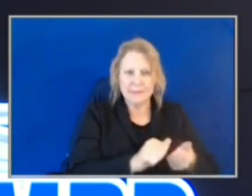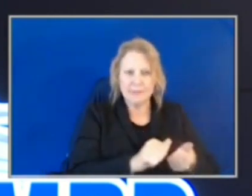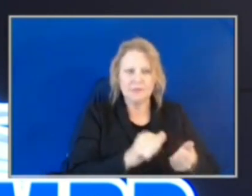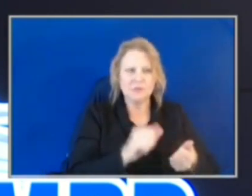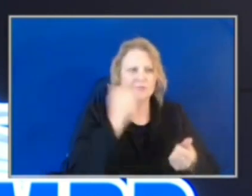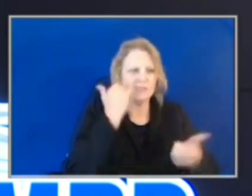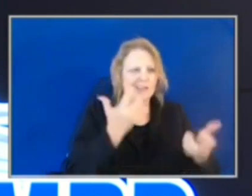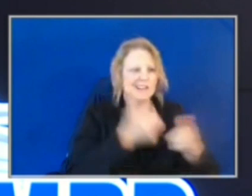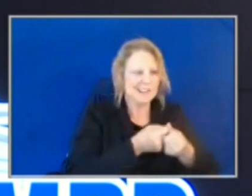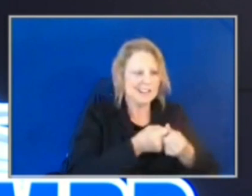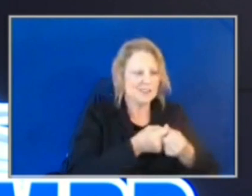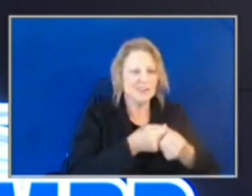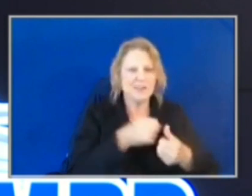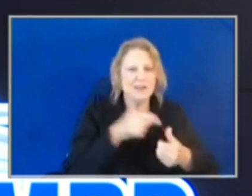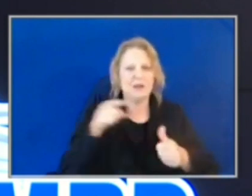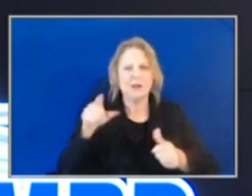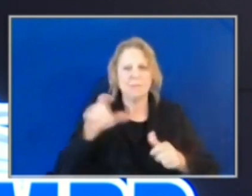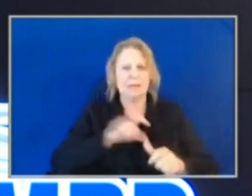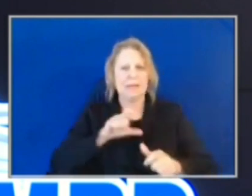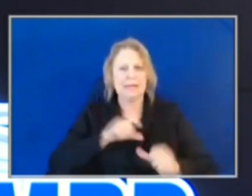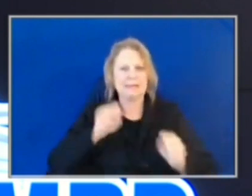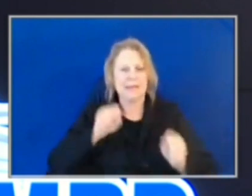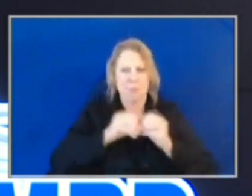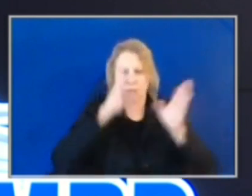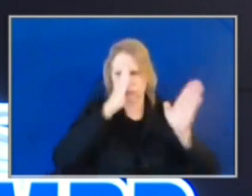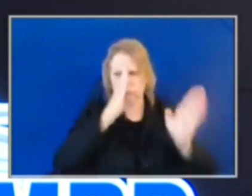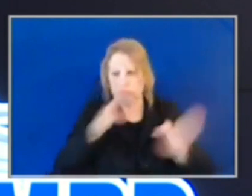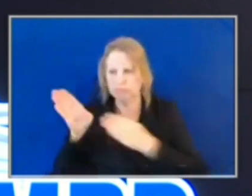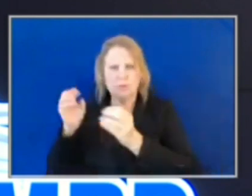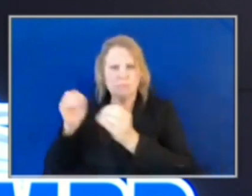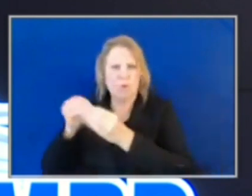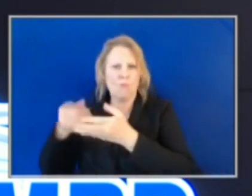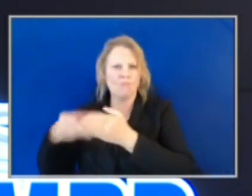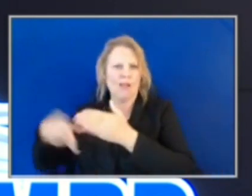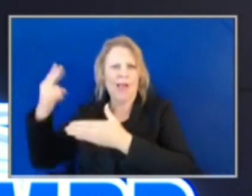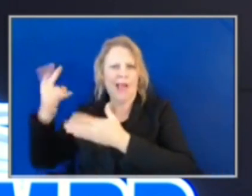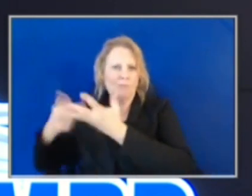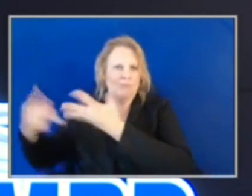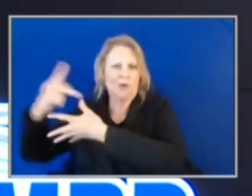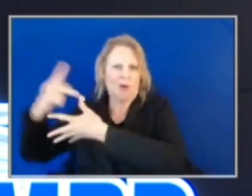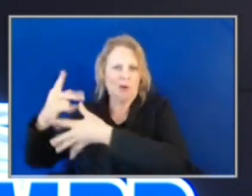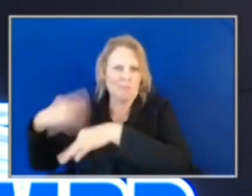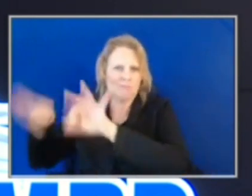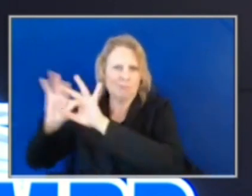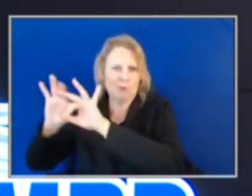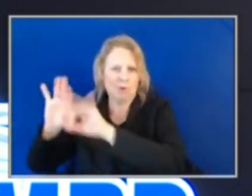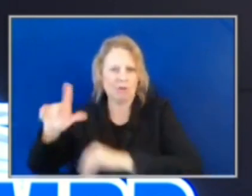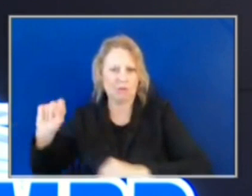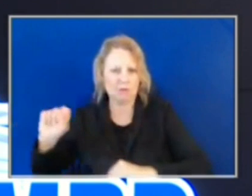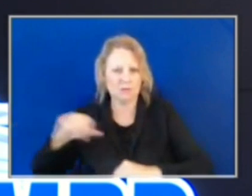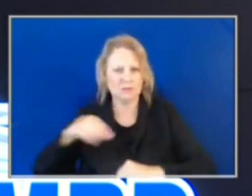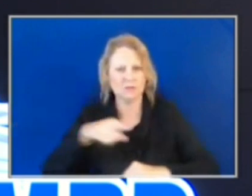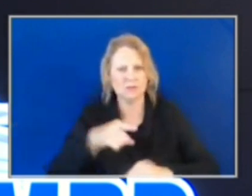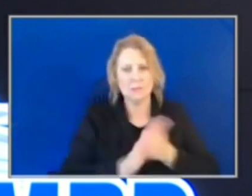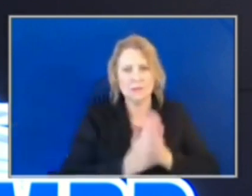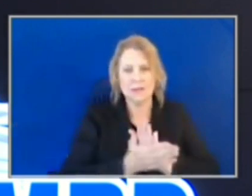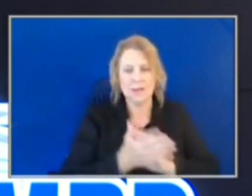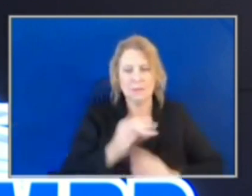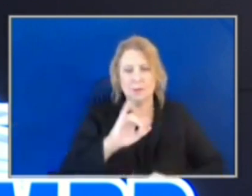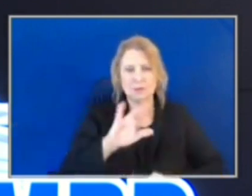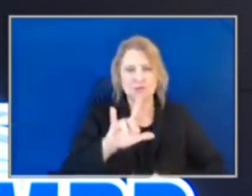to higher priority calls. This statute was ratified on June the 15th and became law on July the 1st.